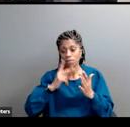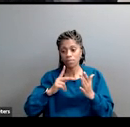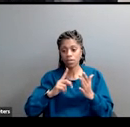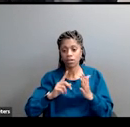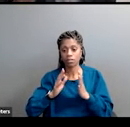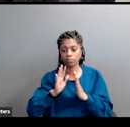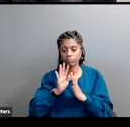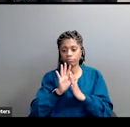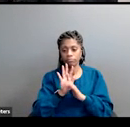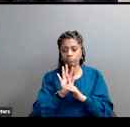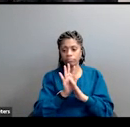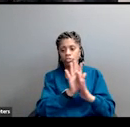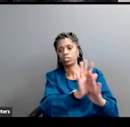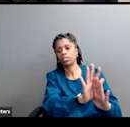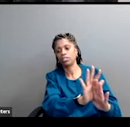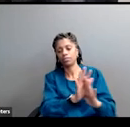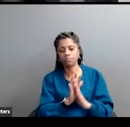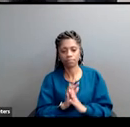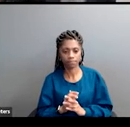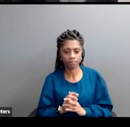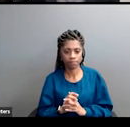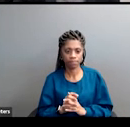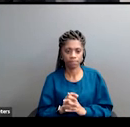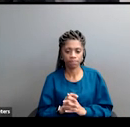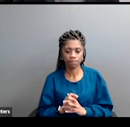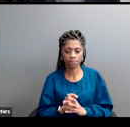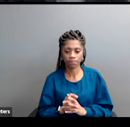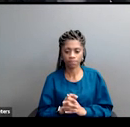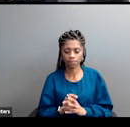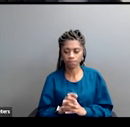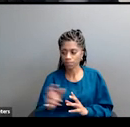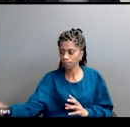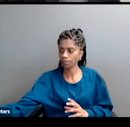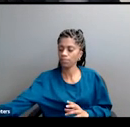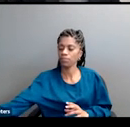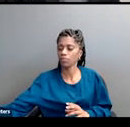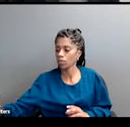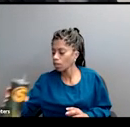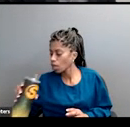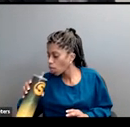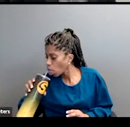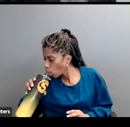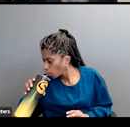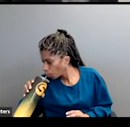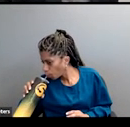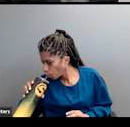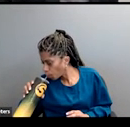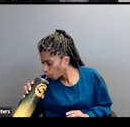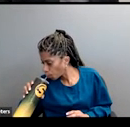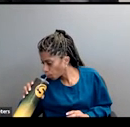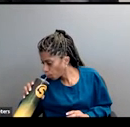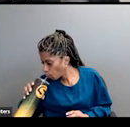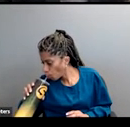Now over here, you get people who say, hey, we need to be pragmatic. We need to be realistic.